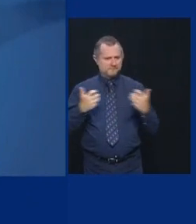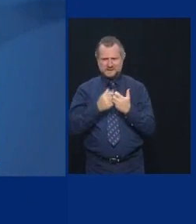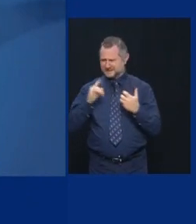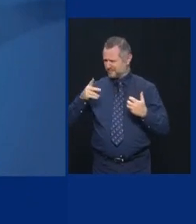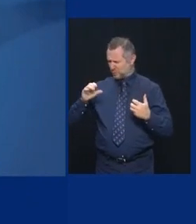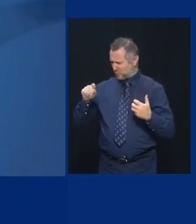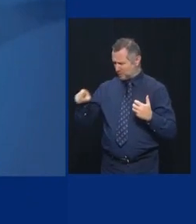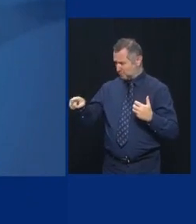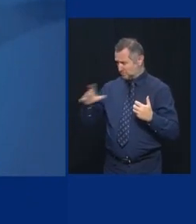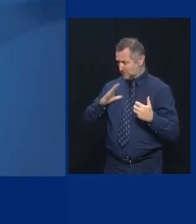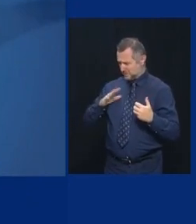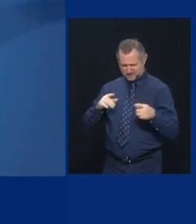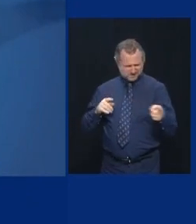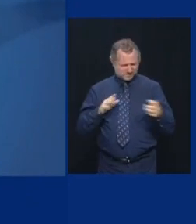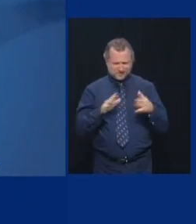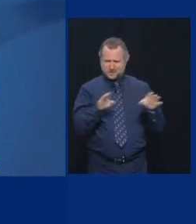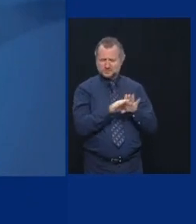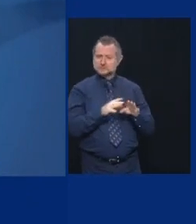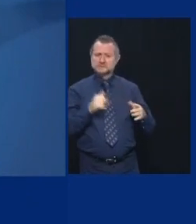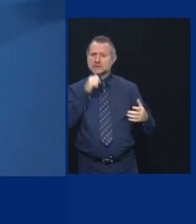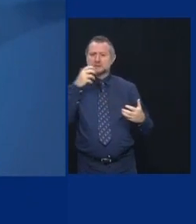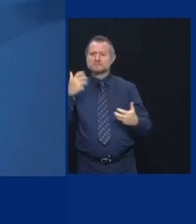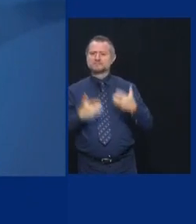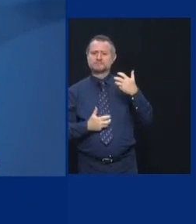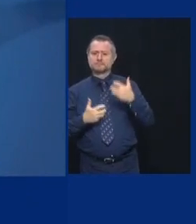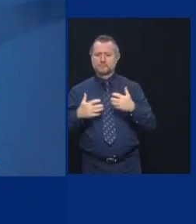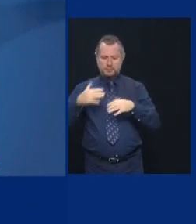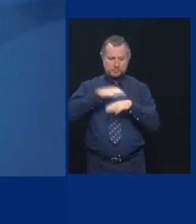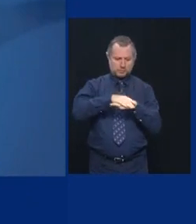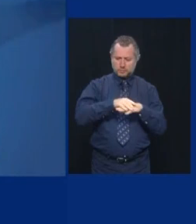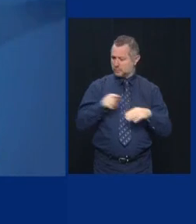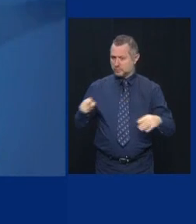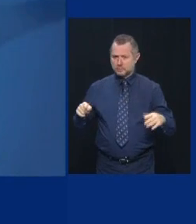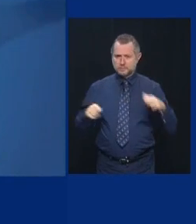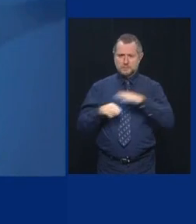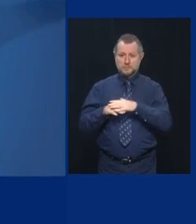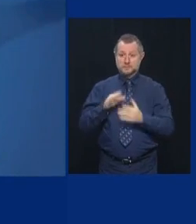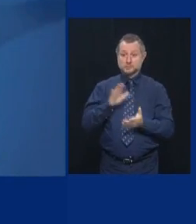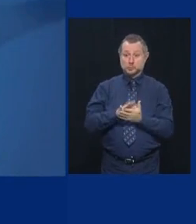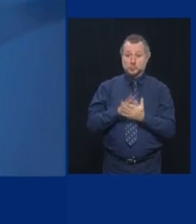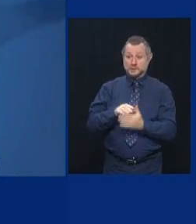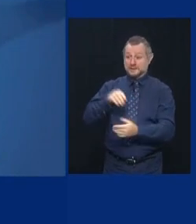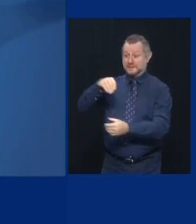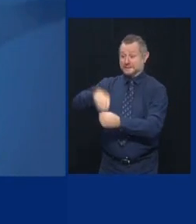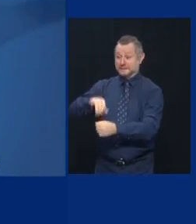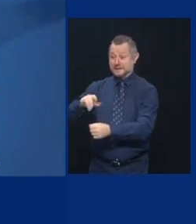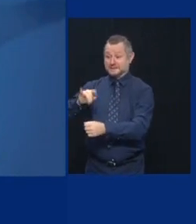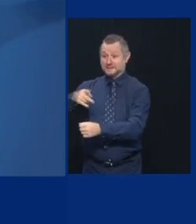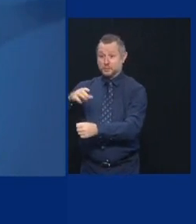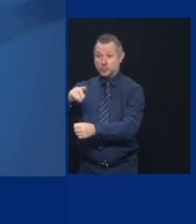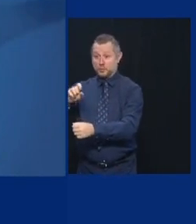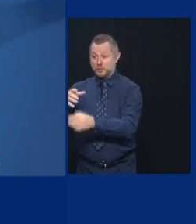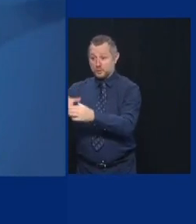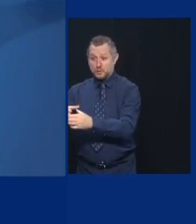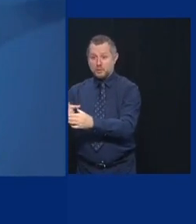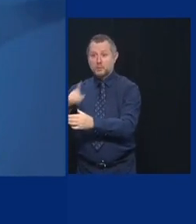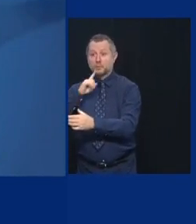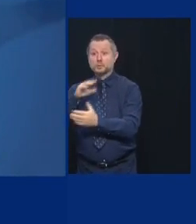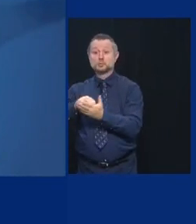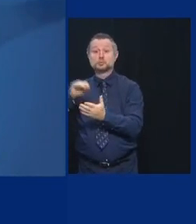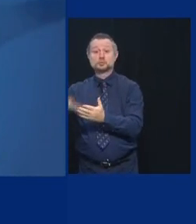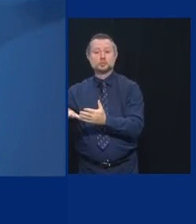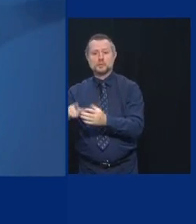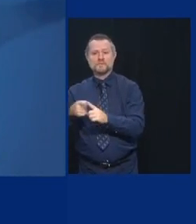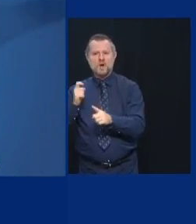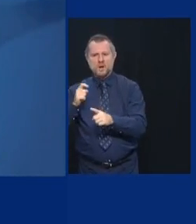code. So just because the school is located in that zip code doesn't mean the students come from that zip